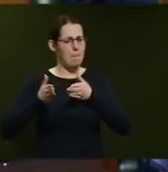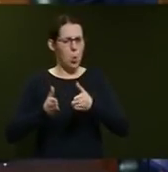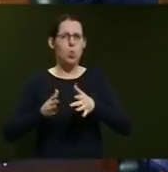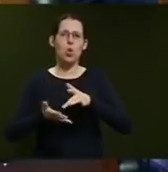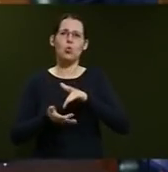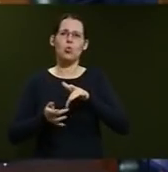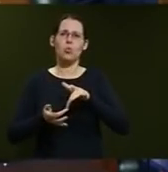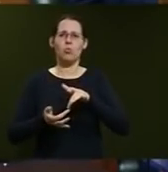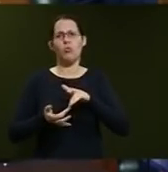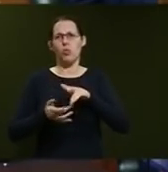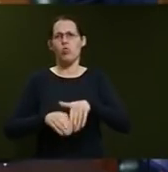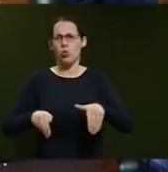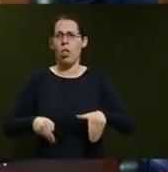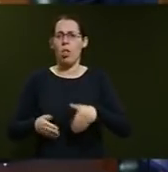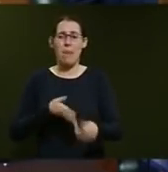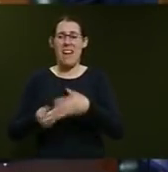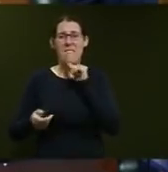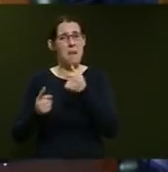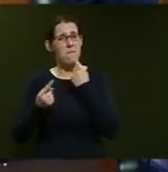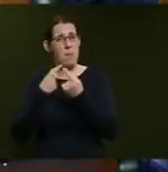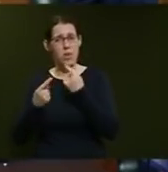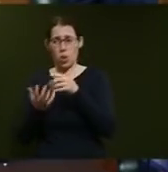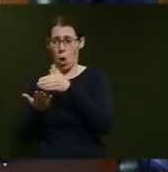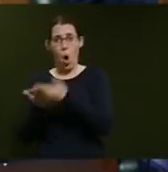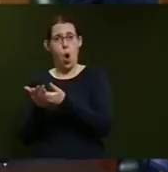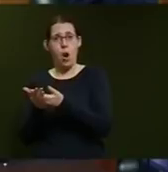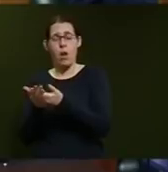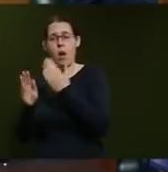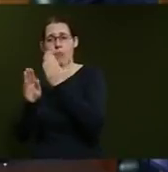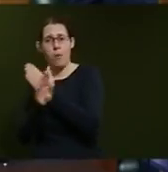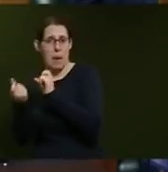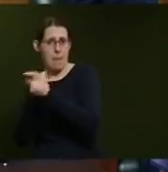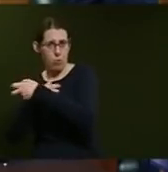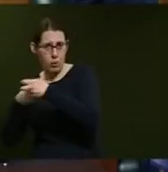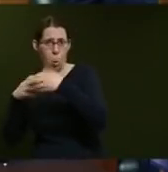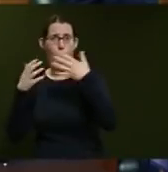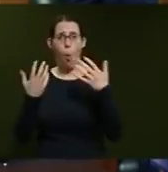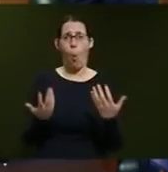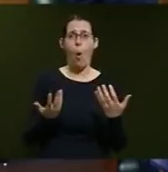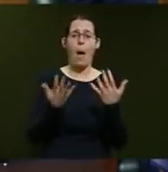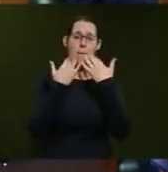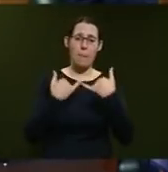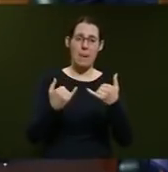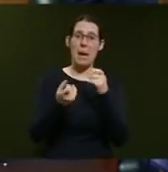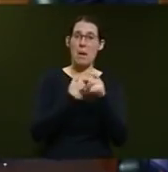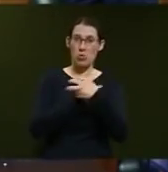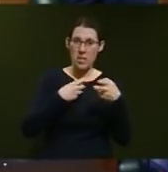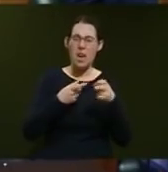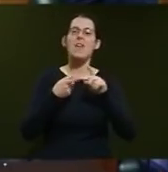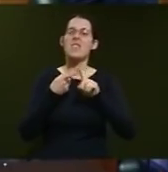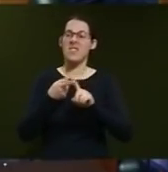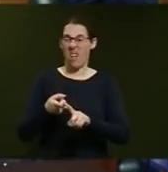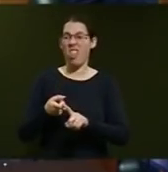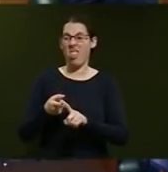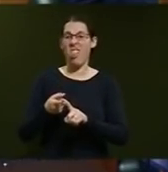a Gmail account or a parliamentary account. It is subject to the Official Information Act. That is the key. The member, though,